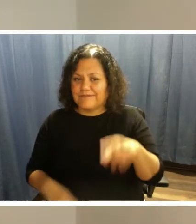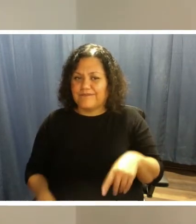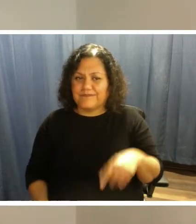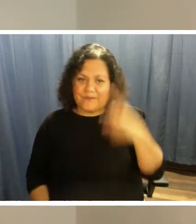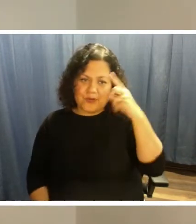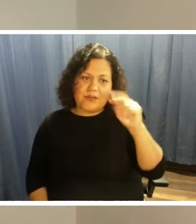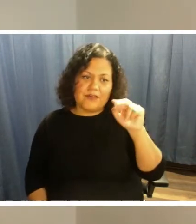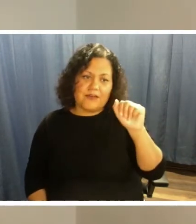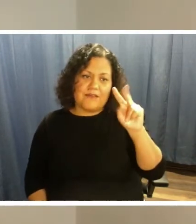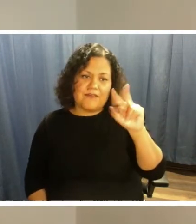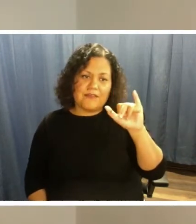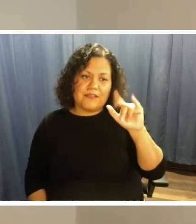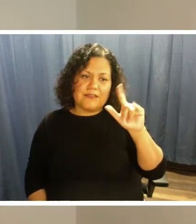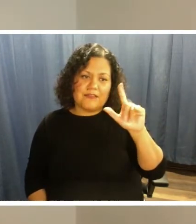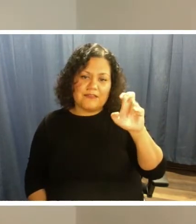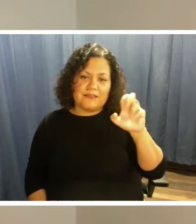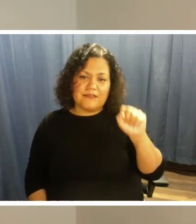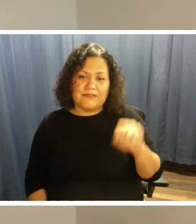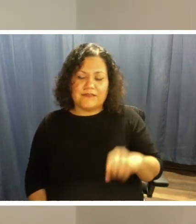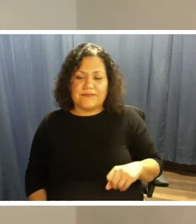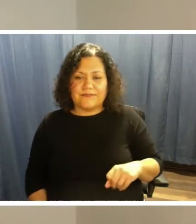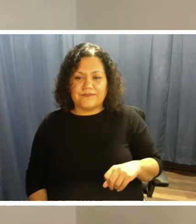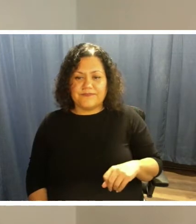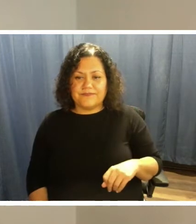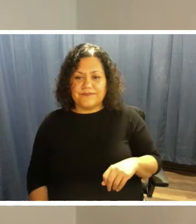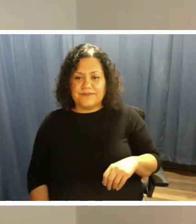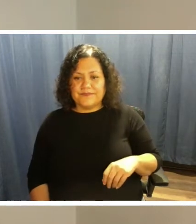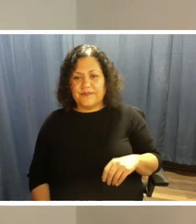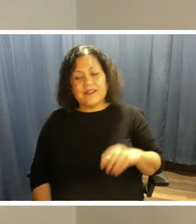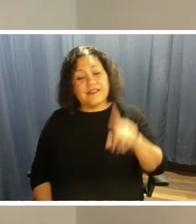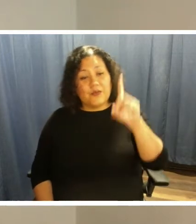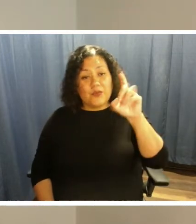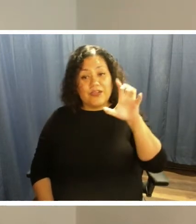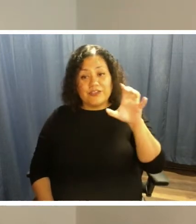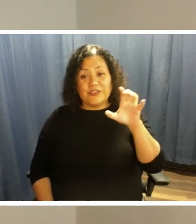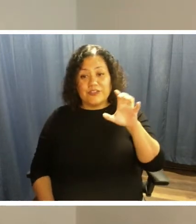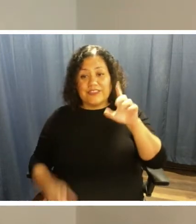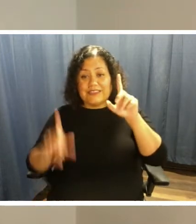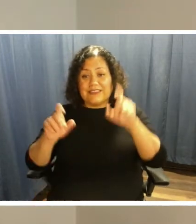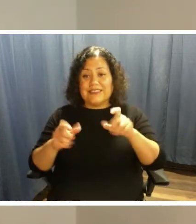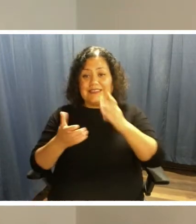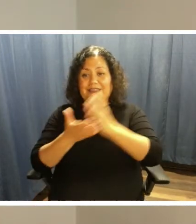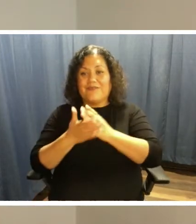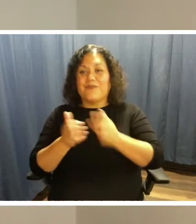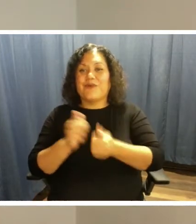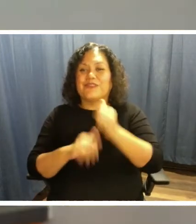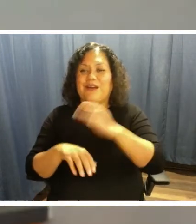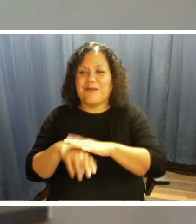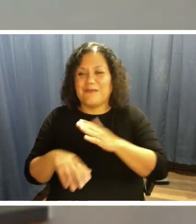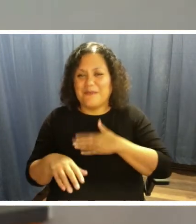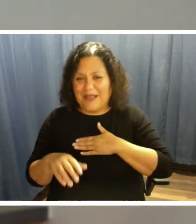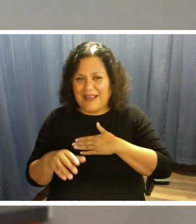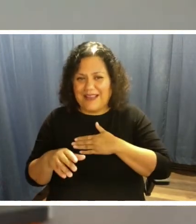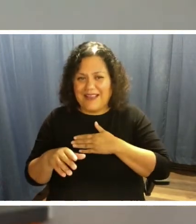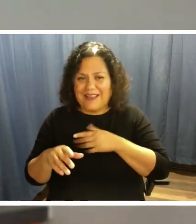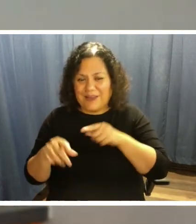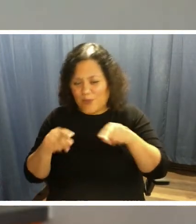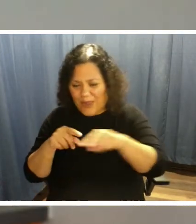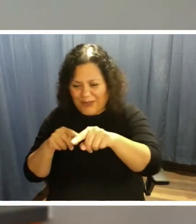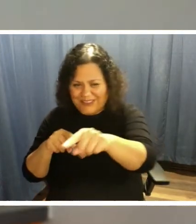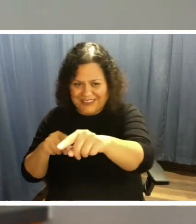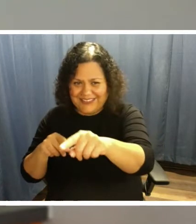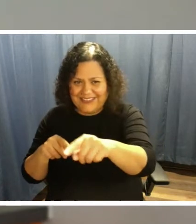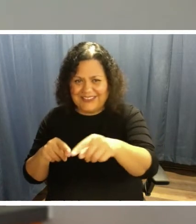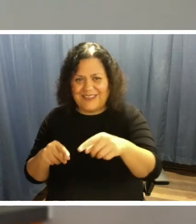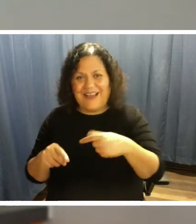test stops, most of them are on my routes that I use all the time. Mm So I found it